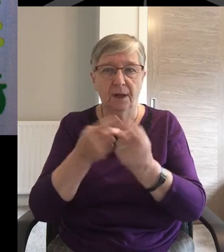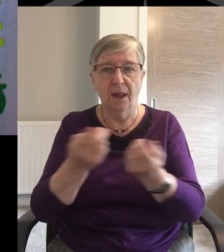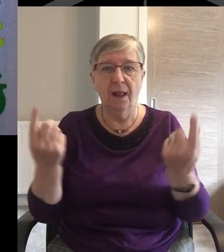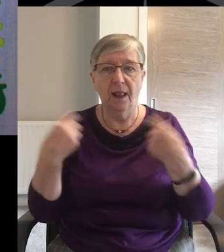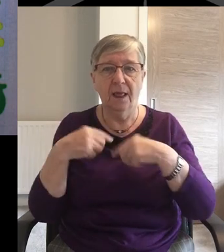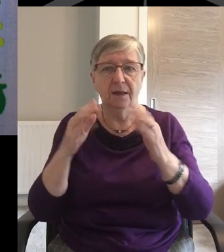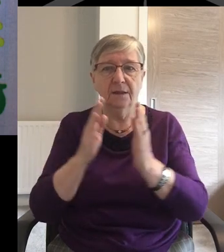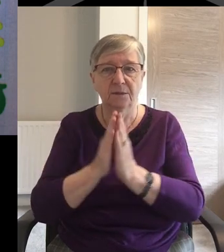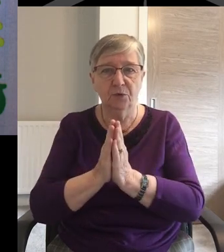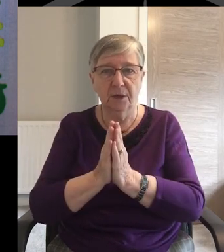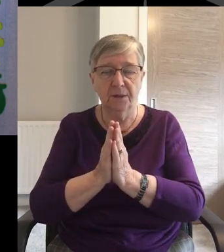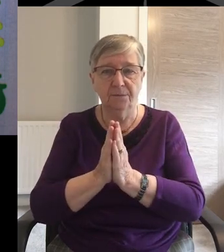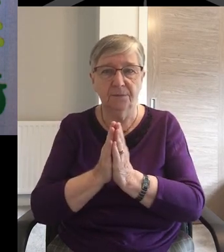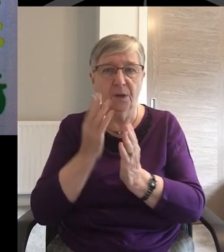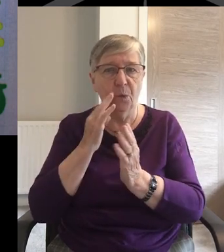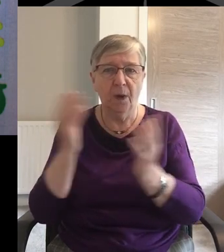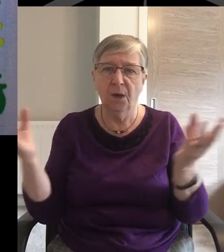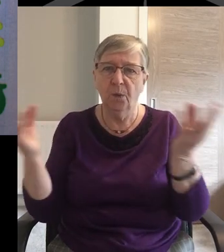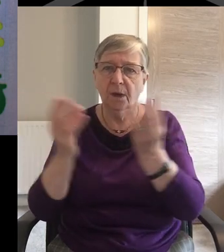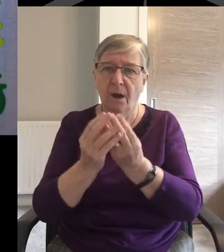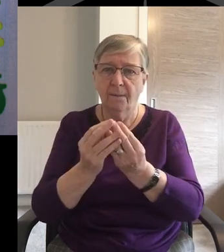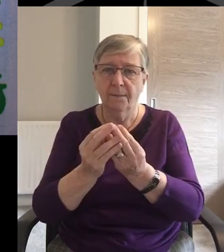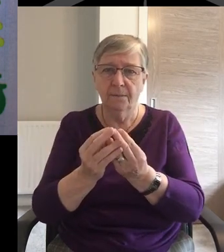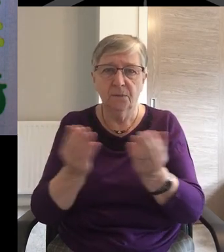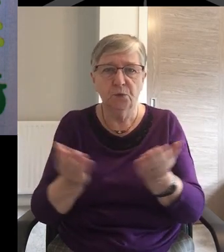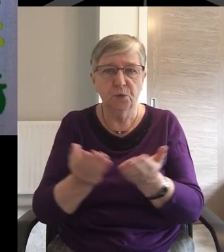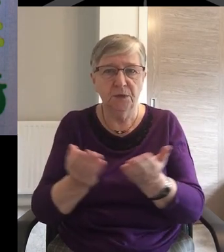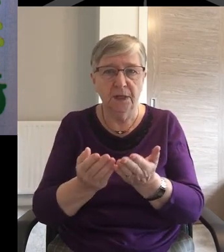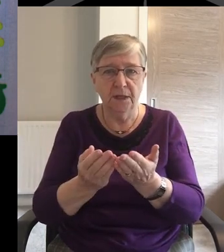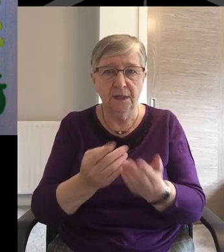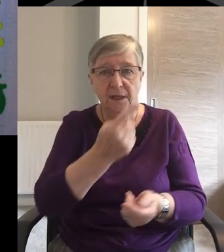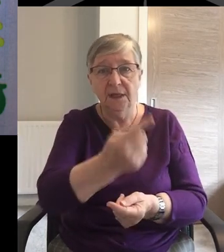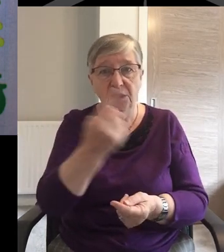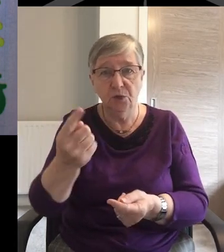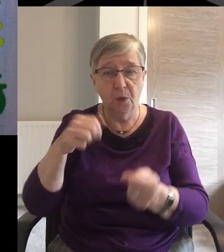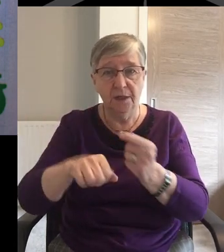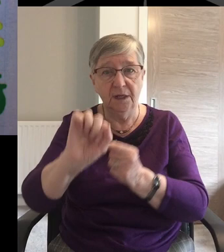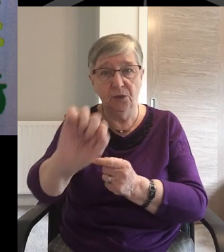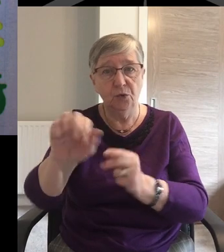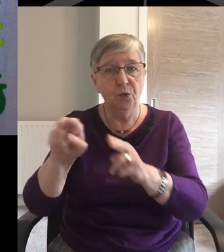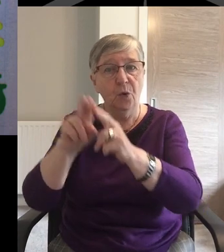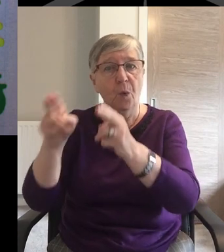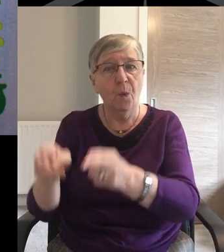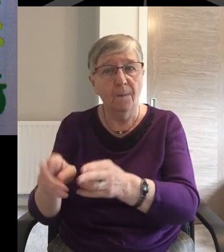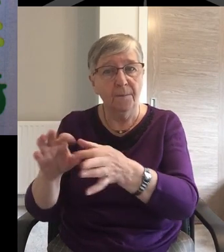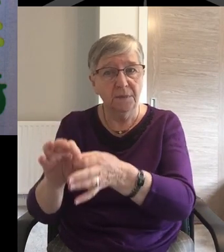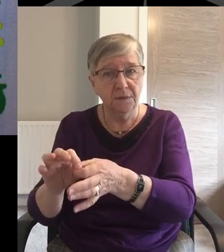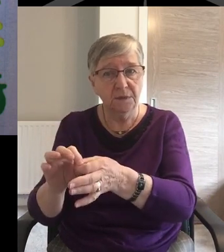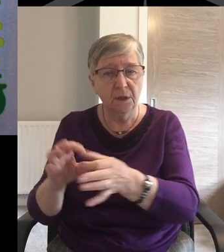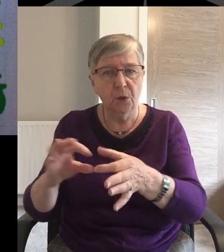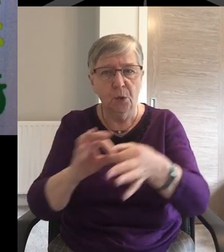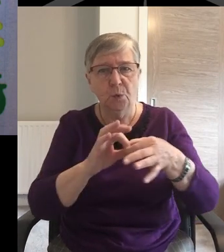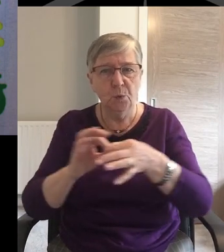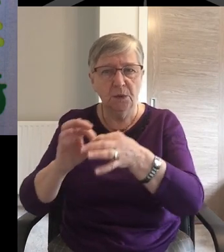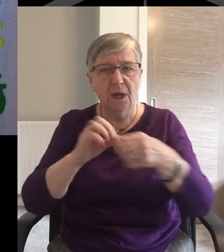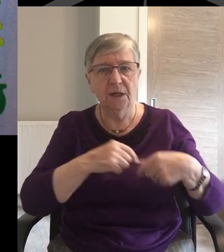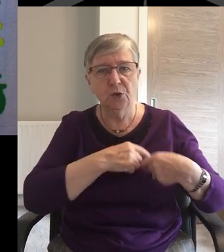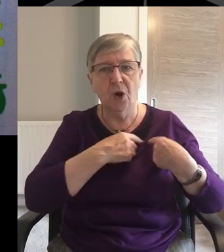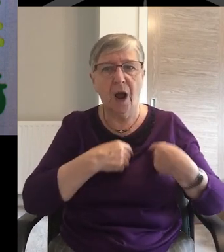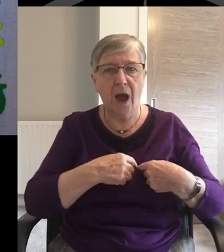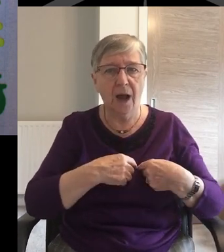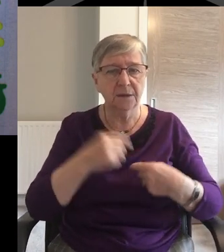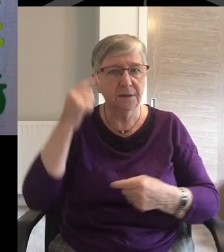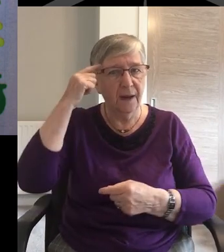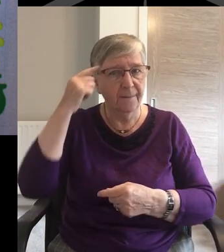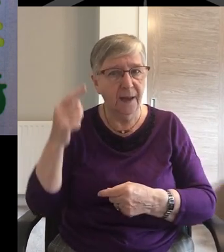As we come together in worship today, each in our own homes, unite our hearts and minds in our worship of